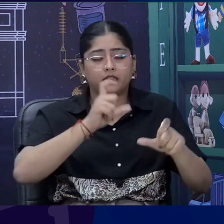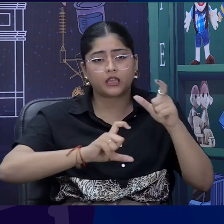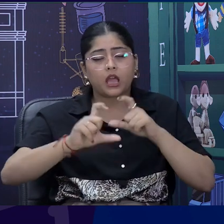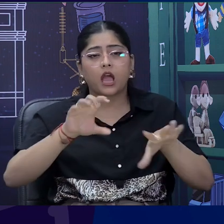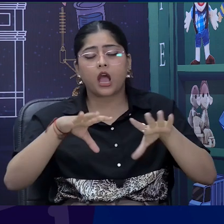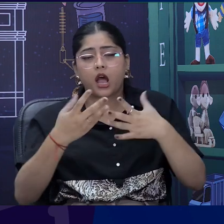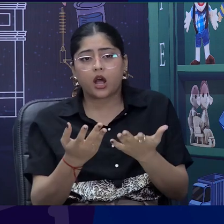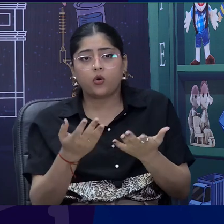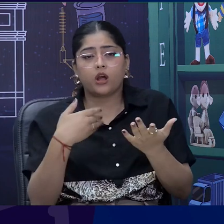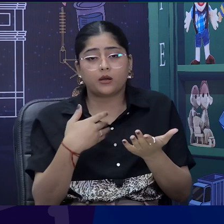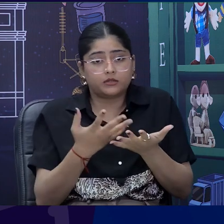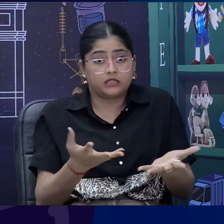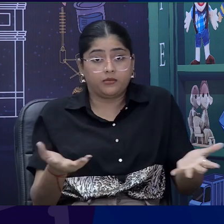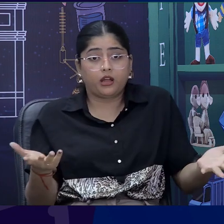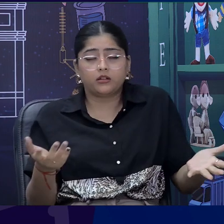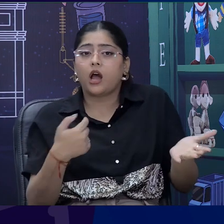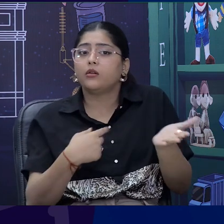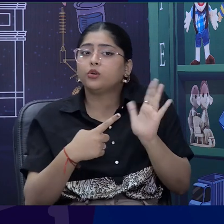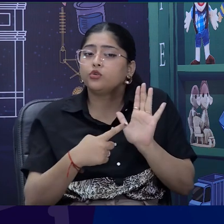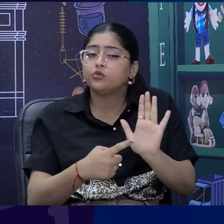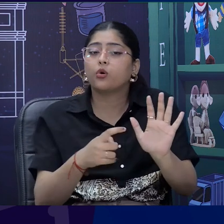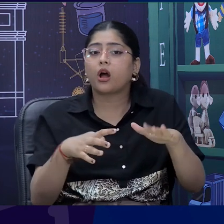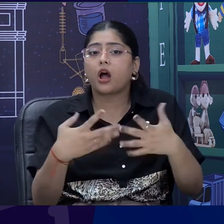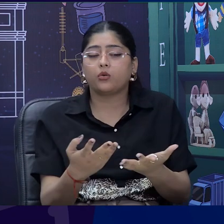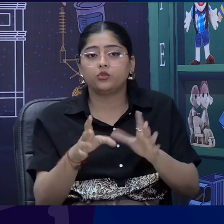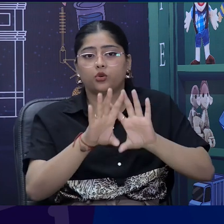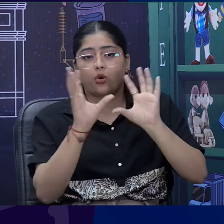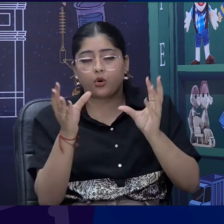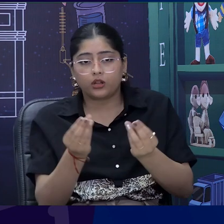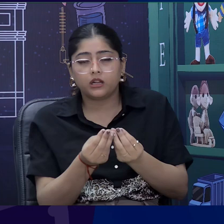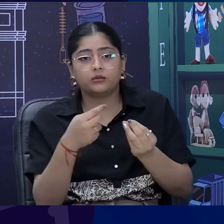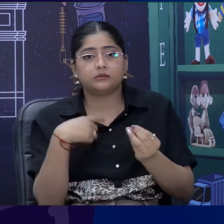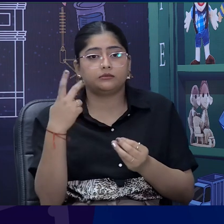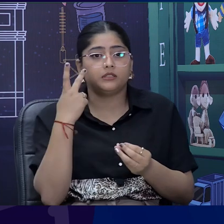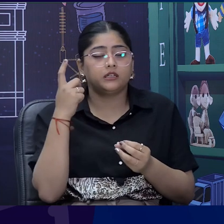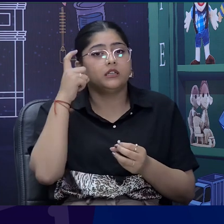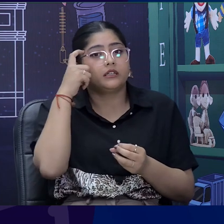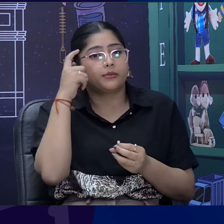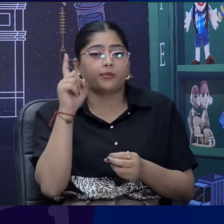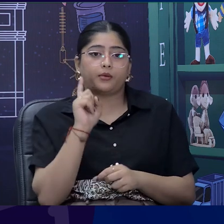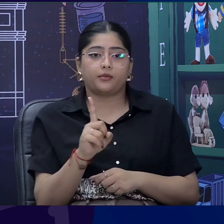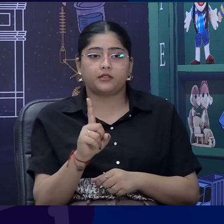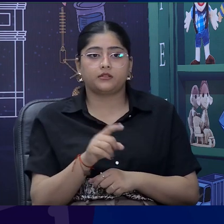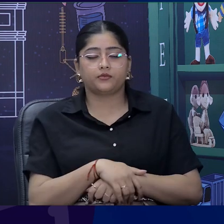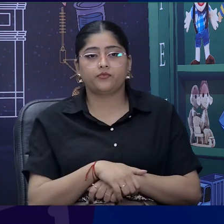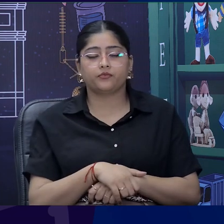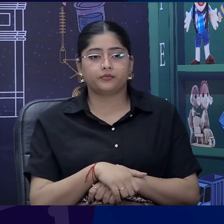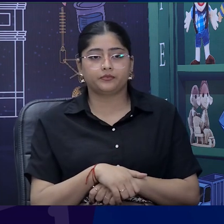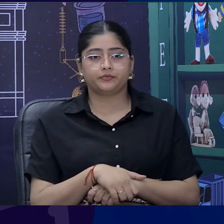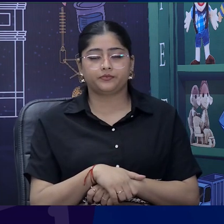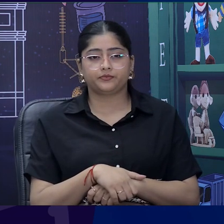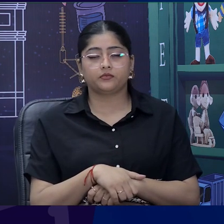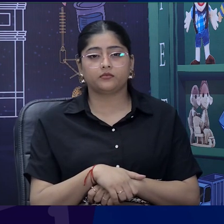to present material to them. So, this is a print mode, and this is in a semicolor and